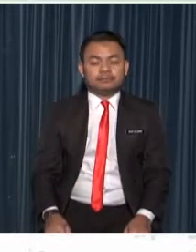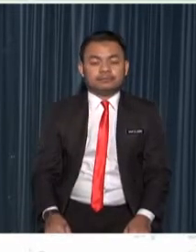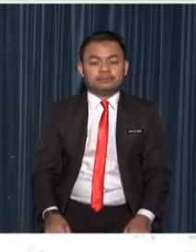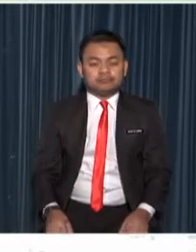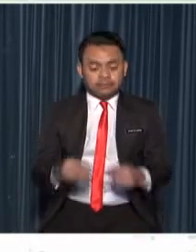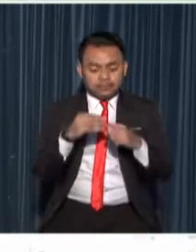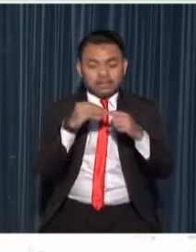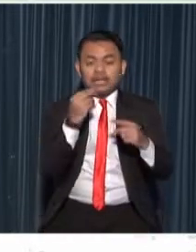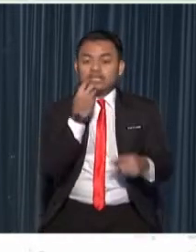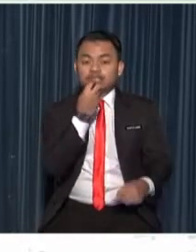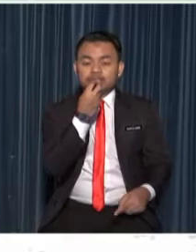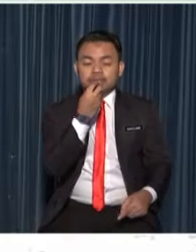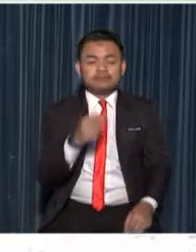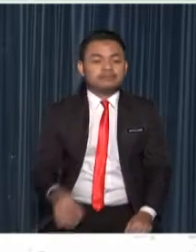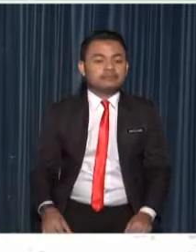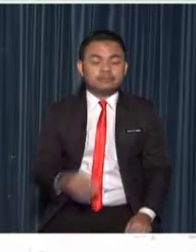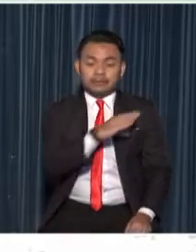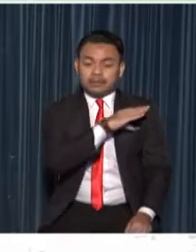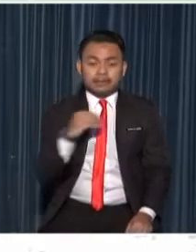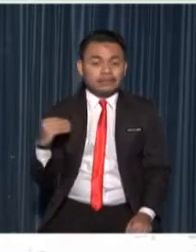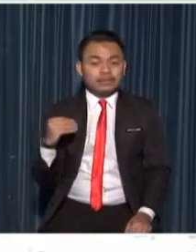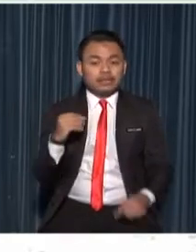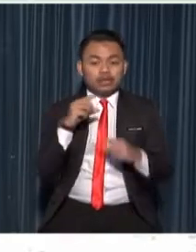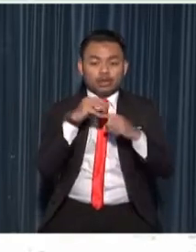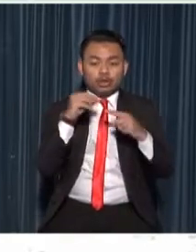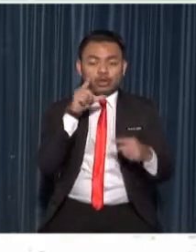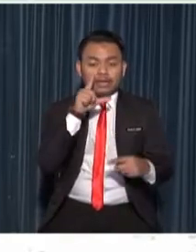lychee and longan